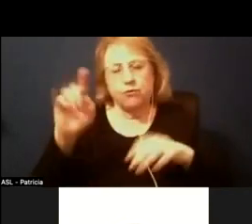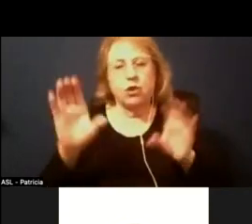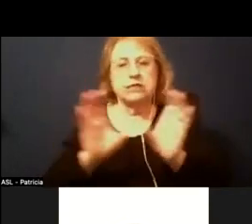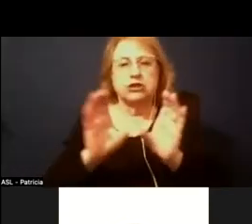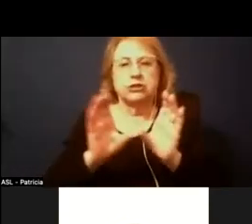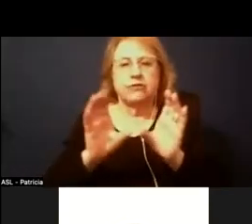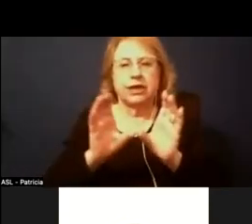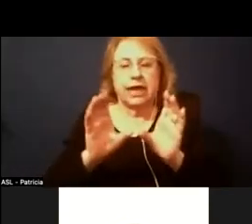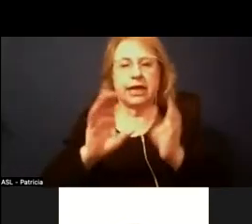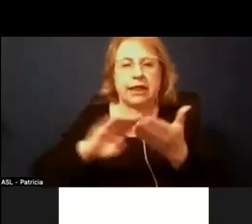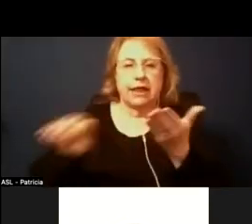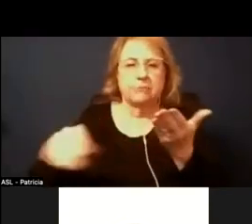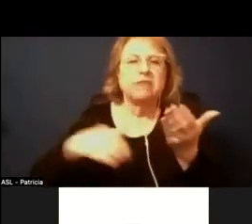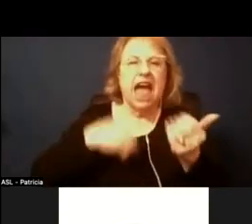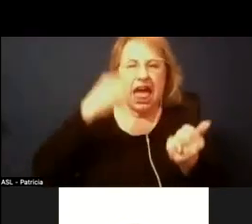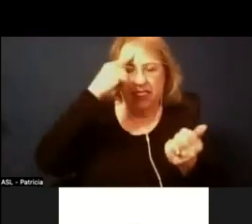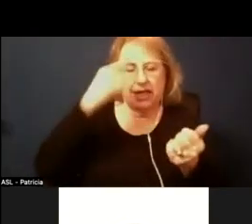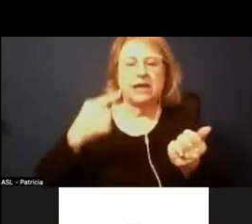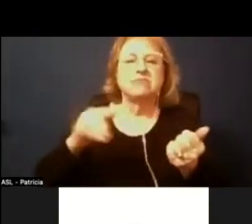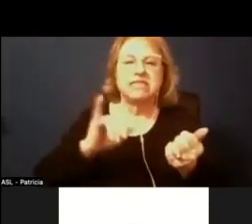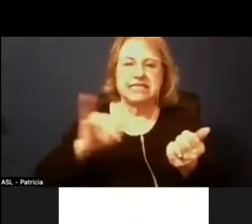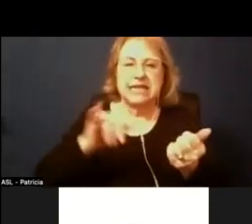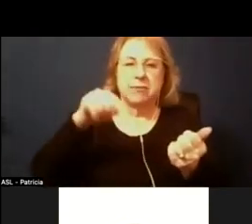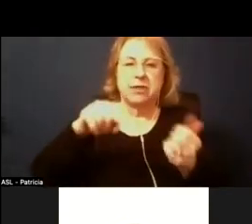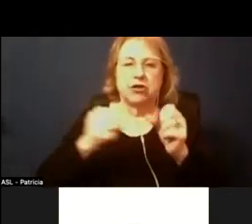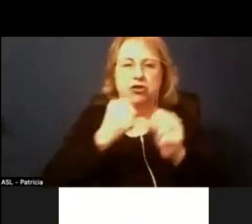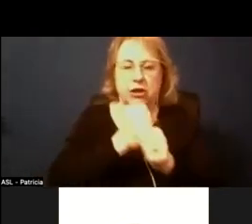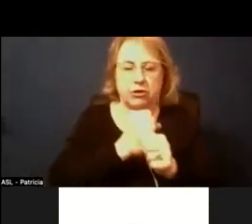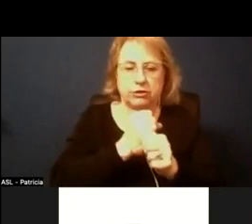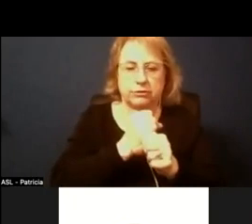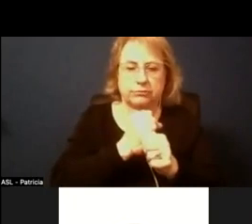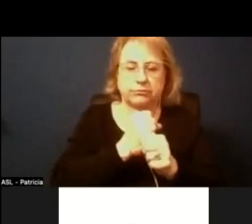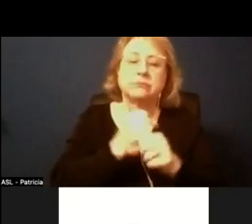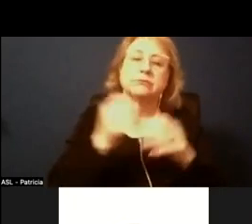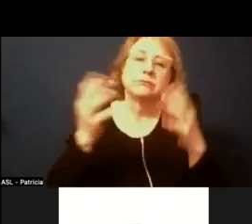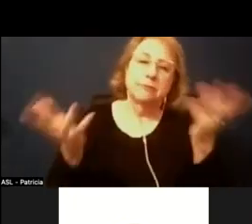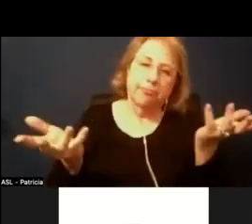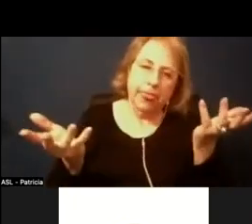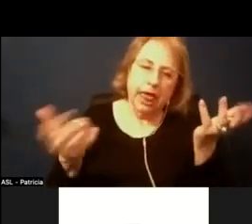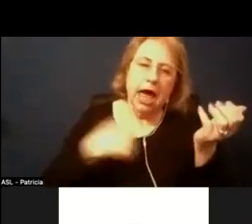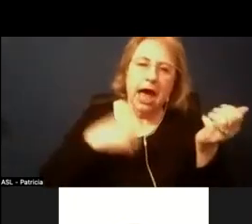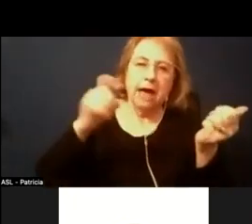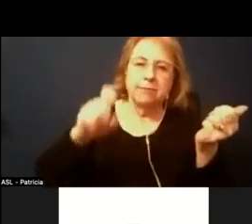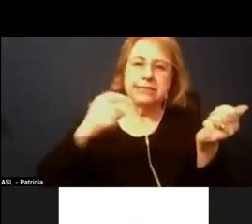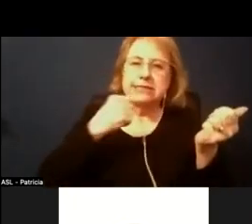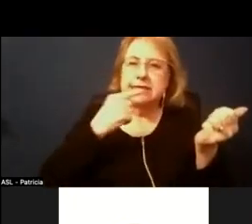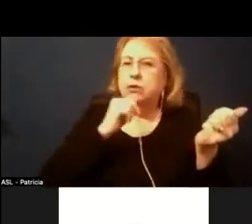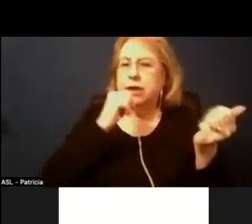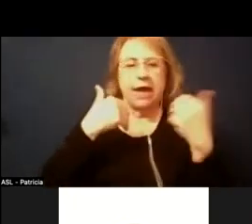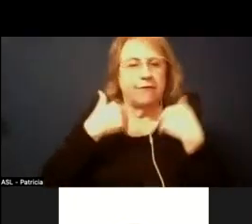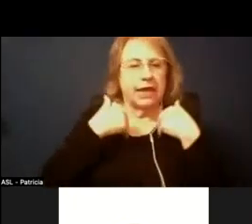and i believe it will be the same situation this year um although i must say that we haven't had the number of